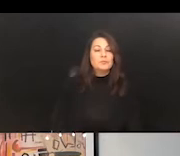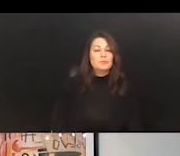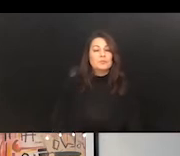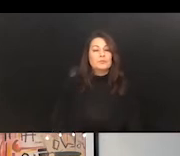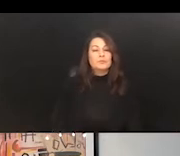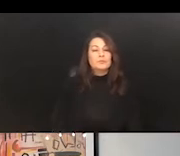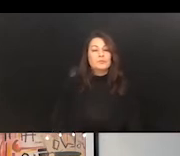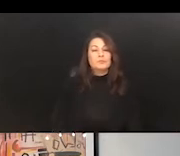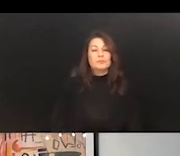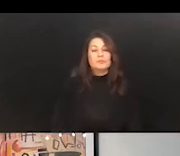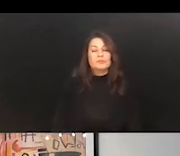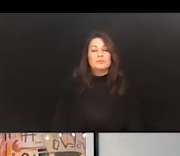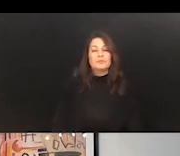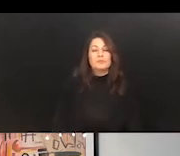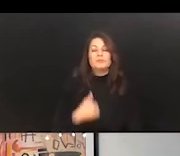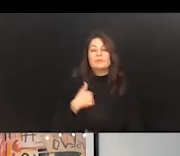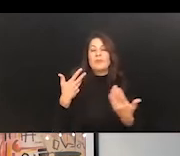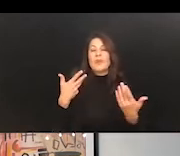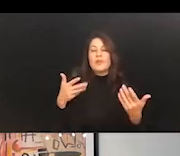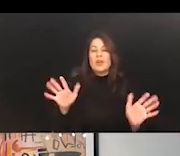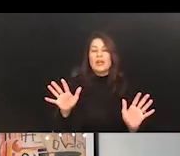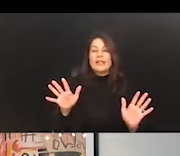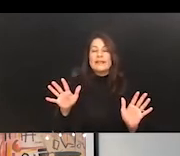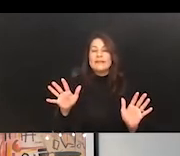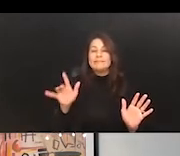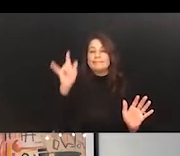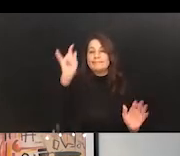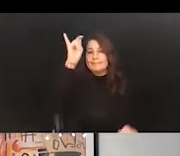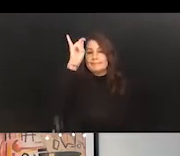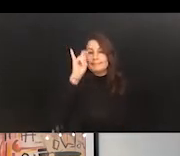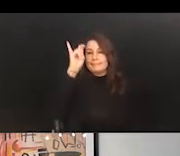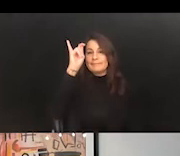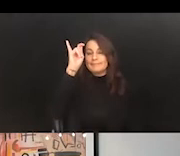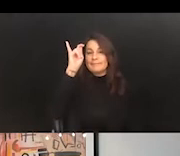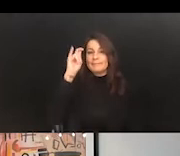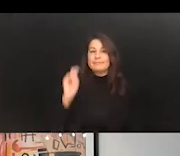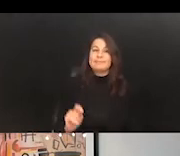So I've already kind of tipped my hat here a little bit.